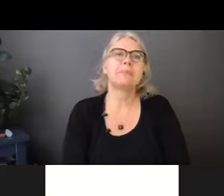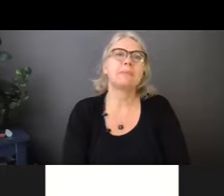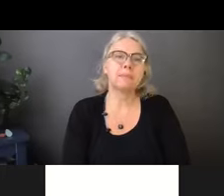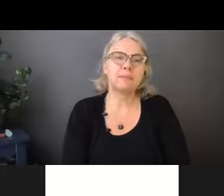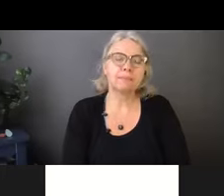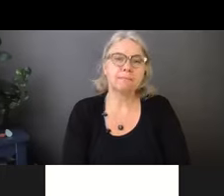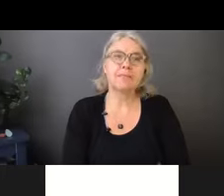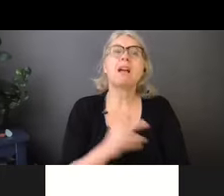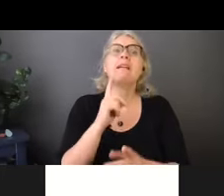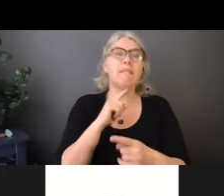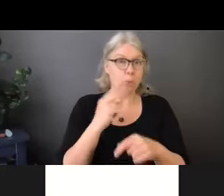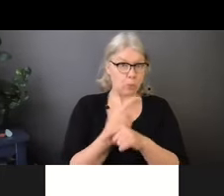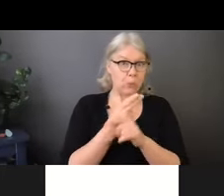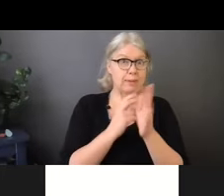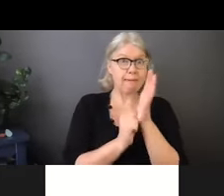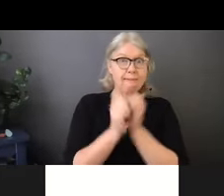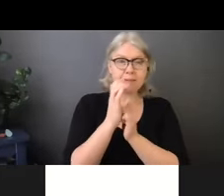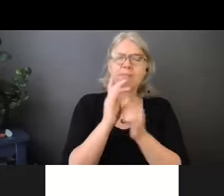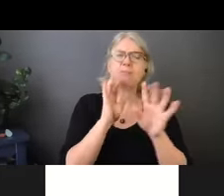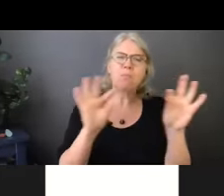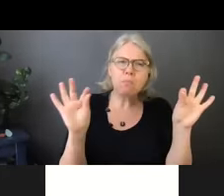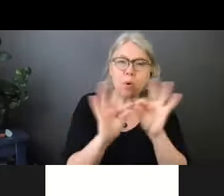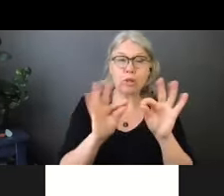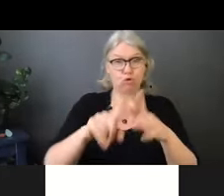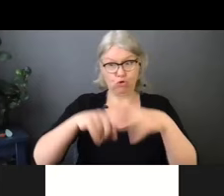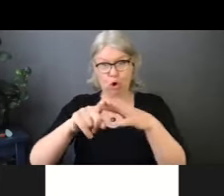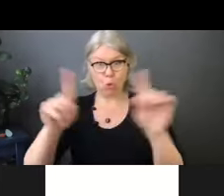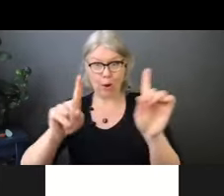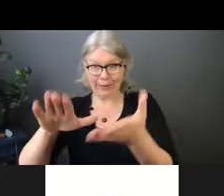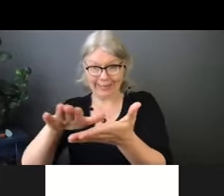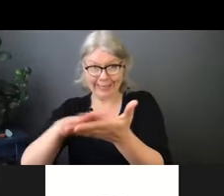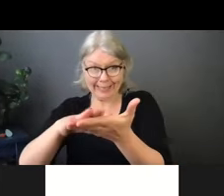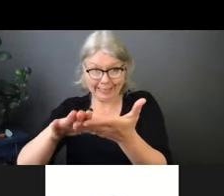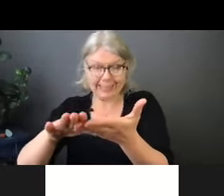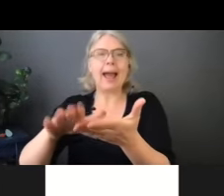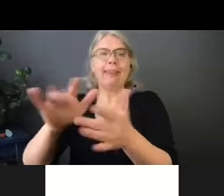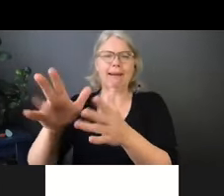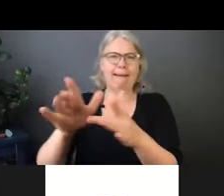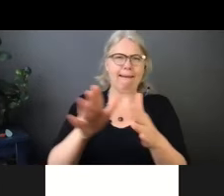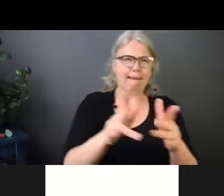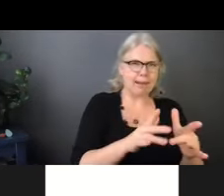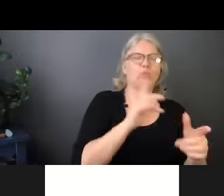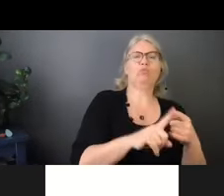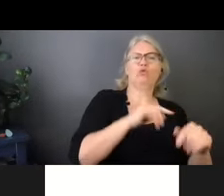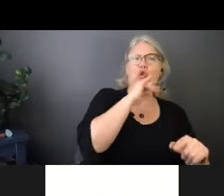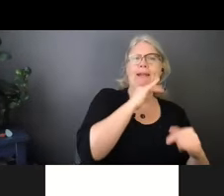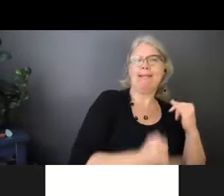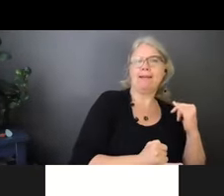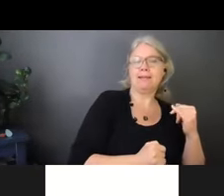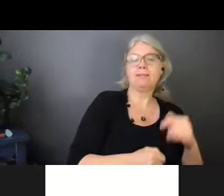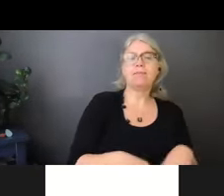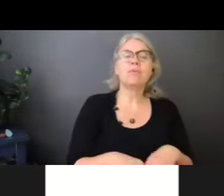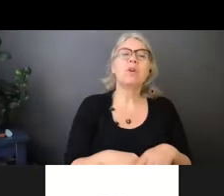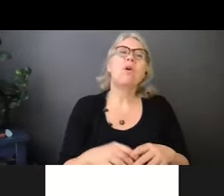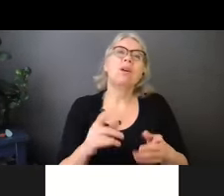We always want to work from clean to dirty. So high touch risk areas. remember, don't touch your face or adjust your PPE with your dirty